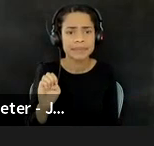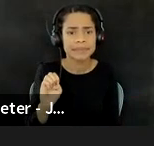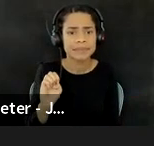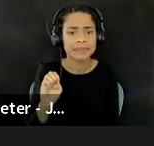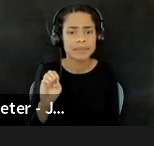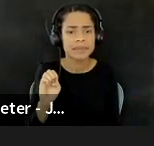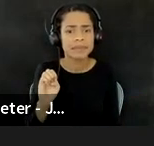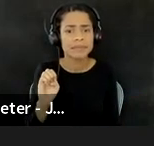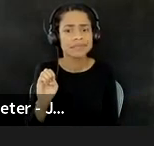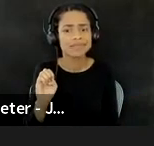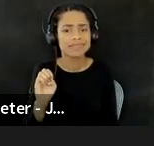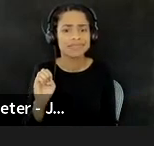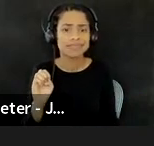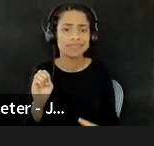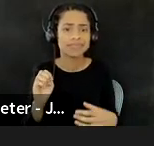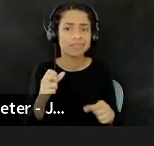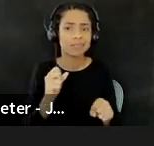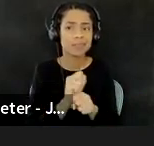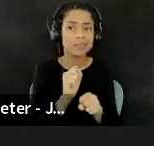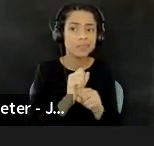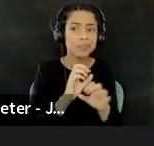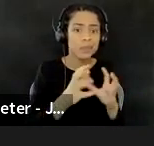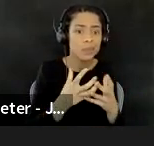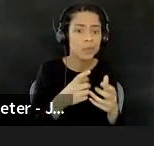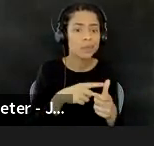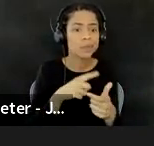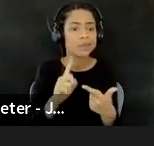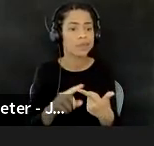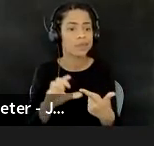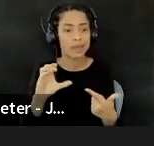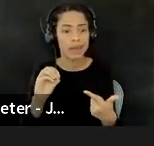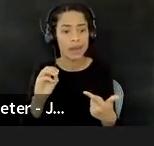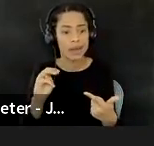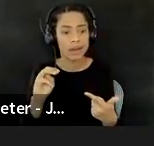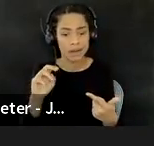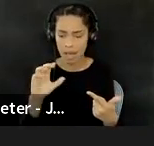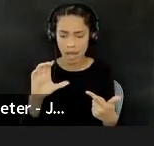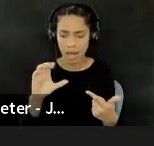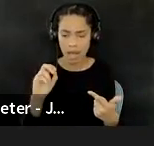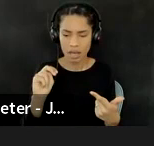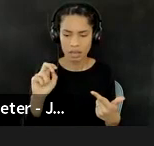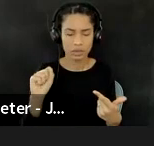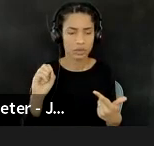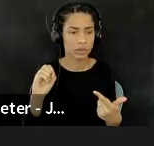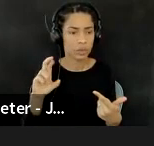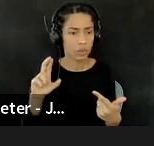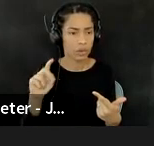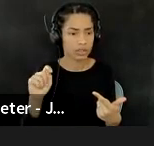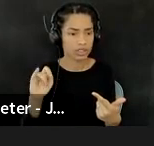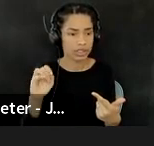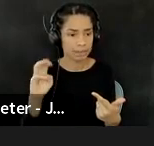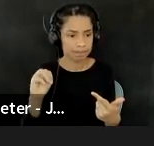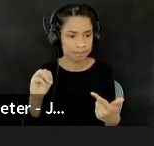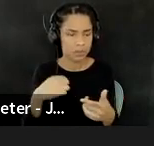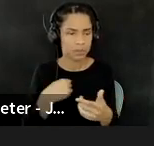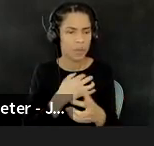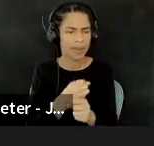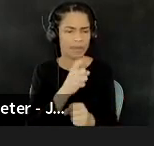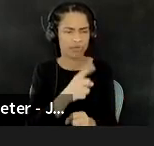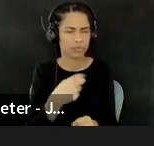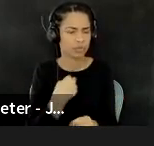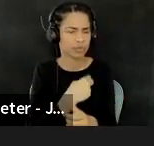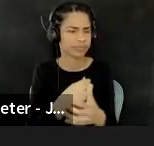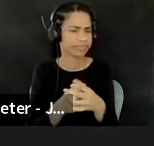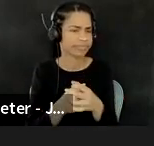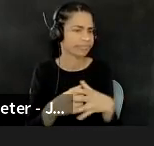you know, with the working groups, with our consortium, with, uh, network track, you know, we, we want to be increasing the folks that are in our, um,